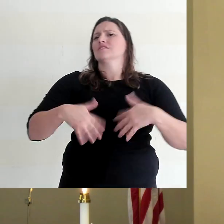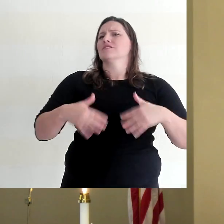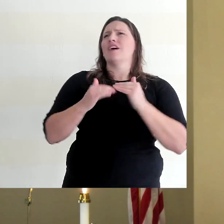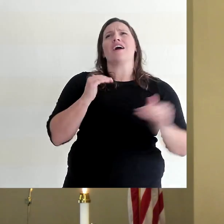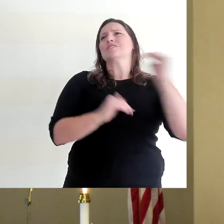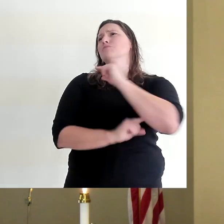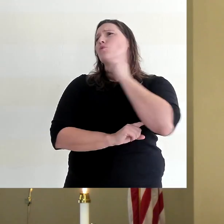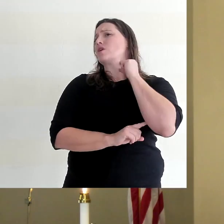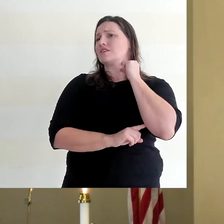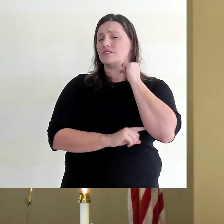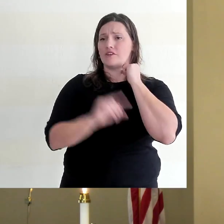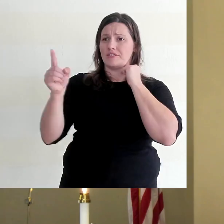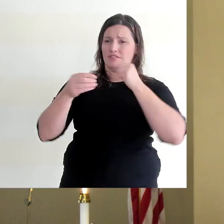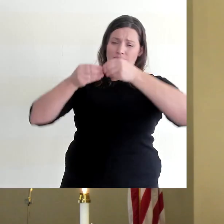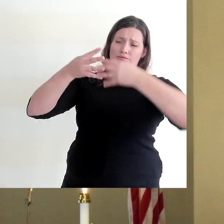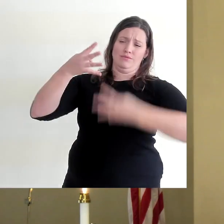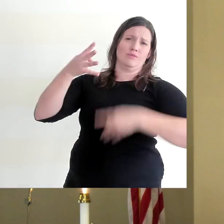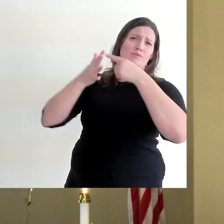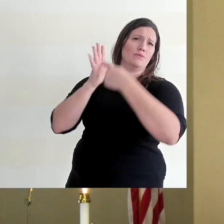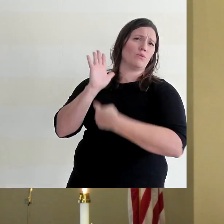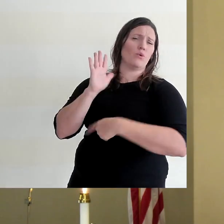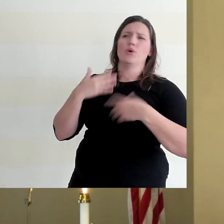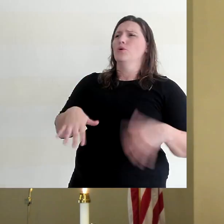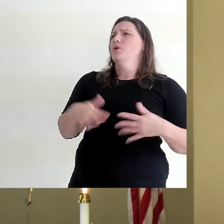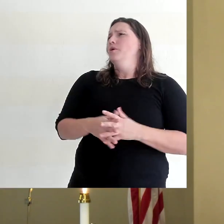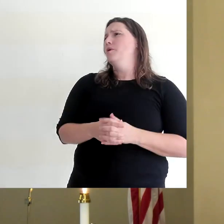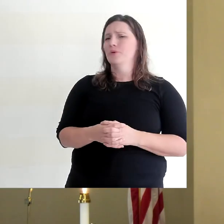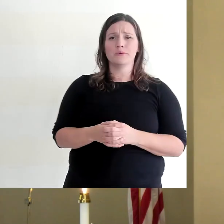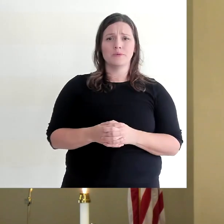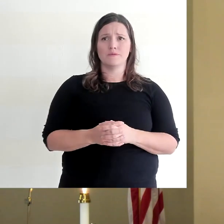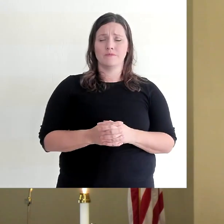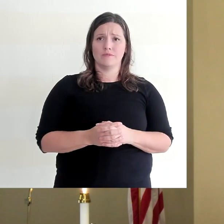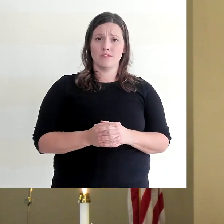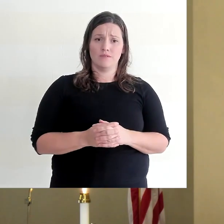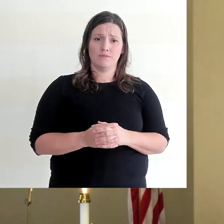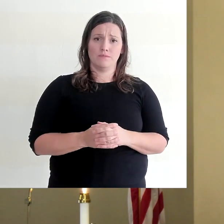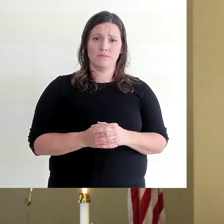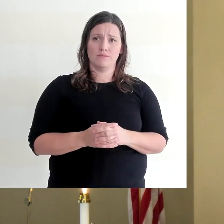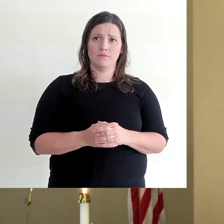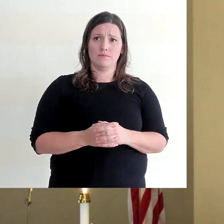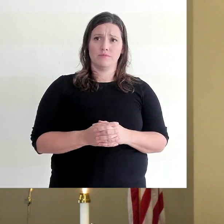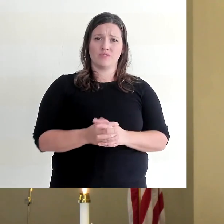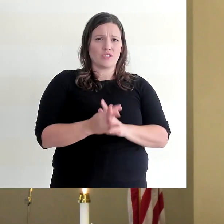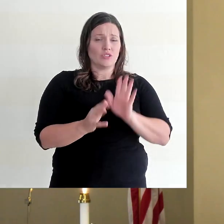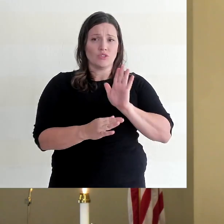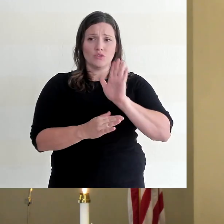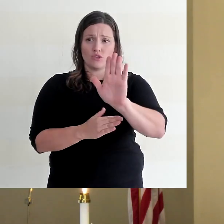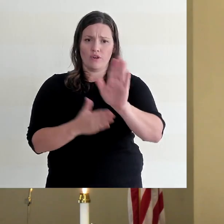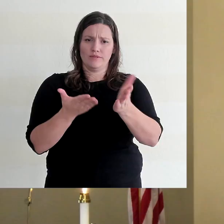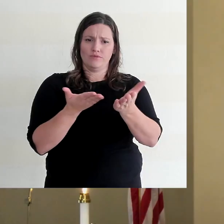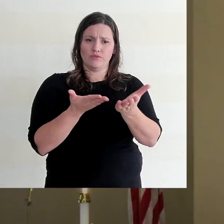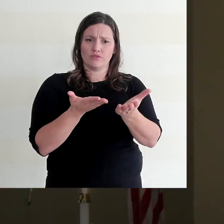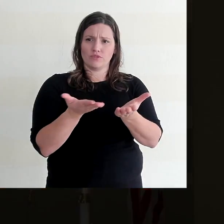high priest. Your priestly service, then, turns to your neighbor.